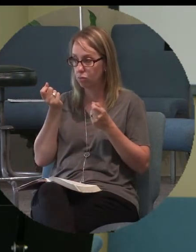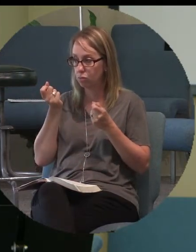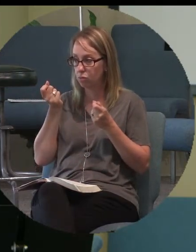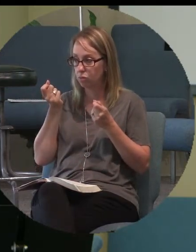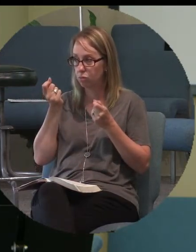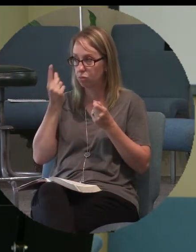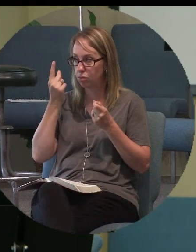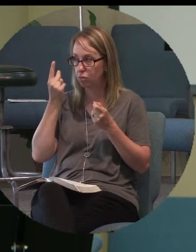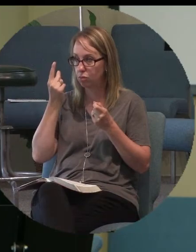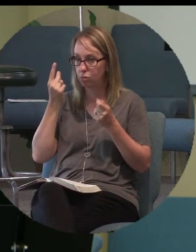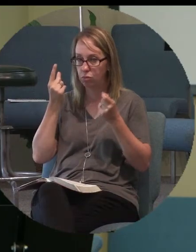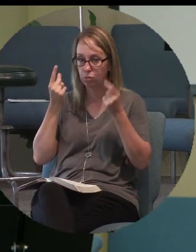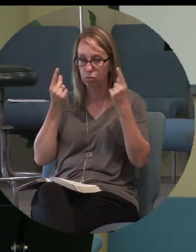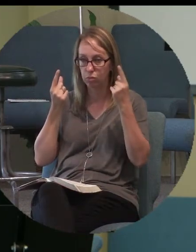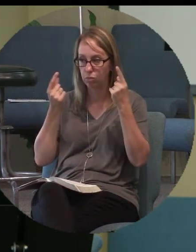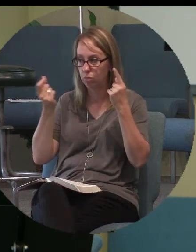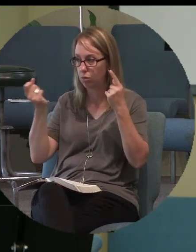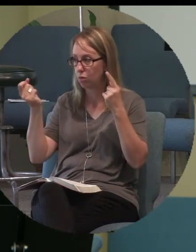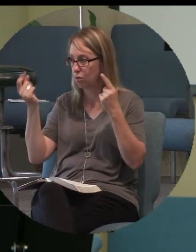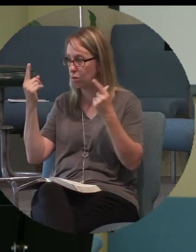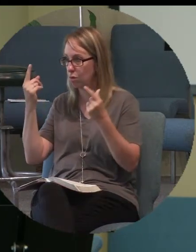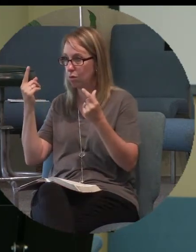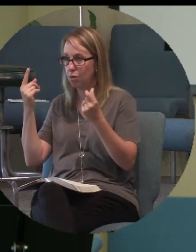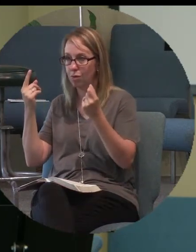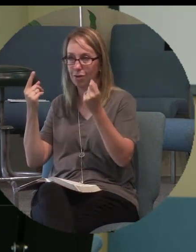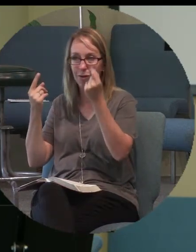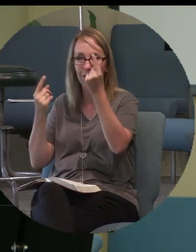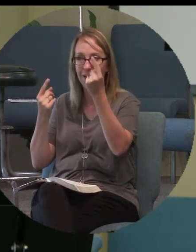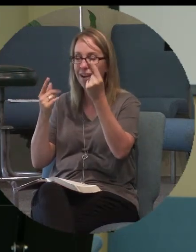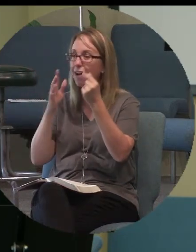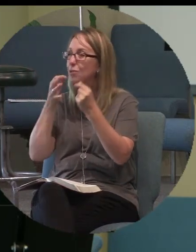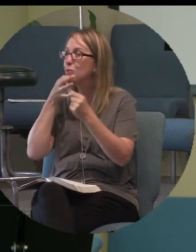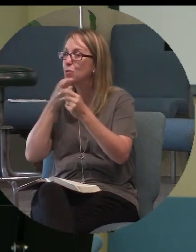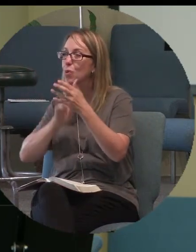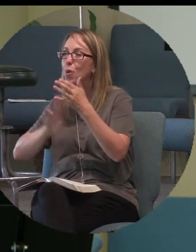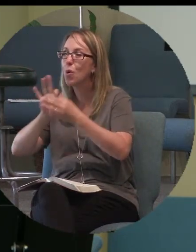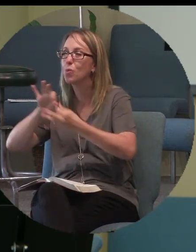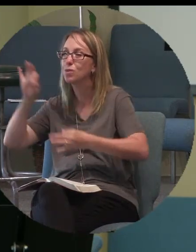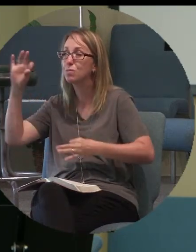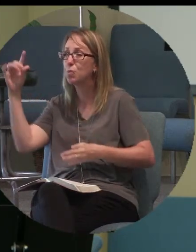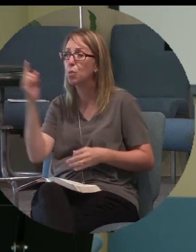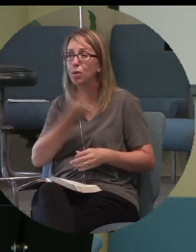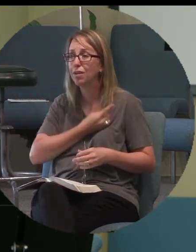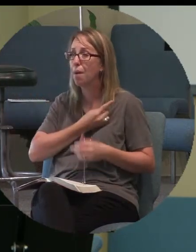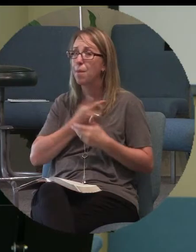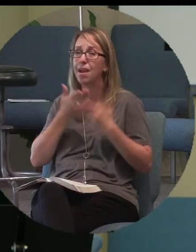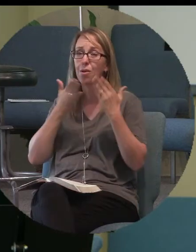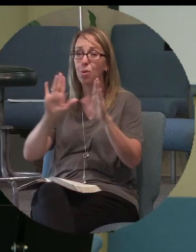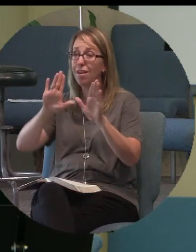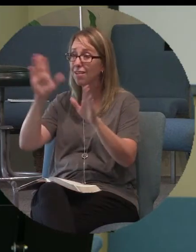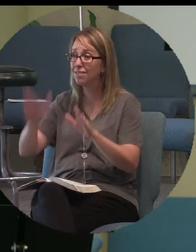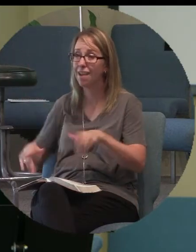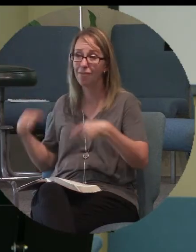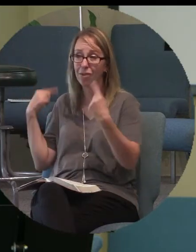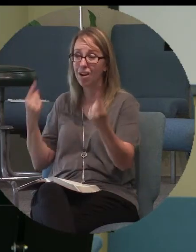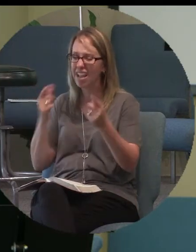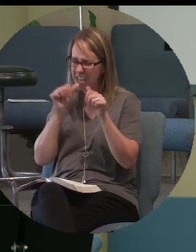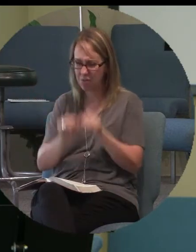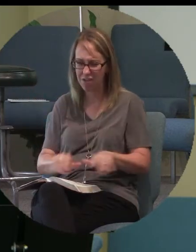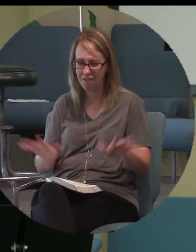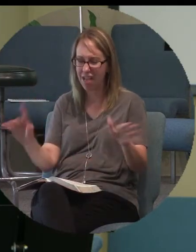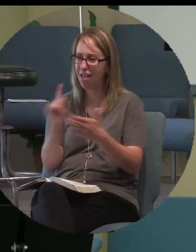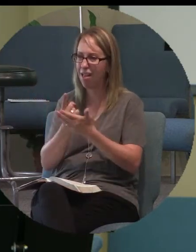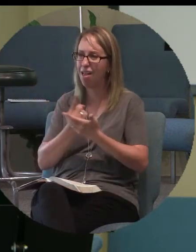to come upon people. And soon the Holy Spirit would come. come in a way he'd never come before and he'd fill those